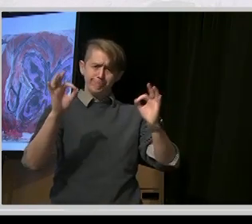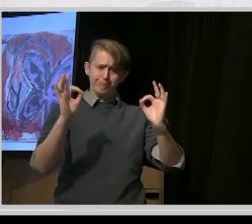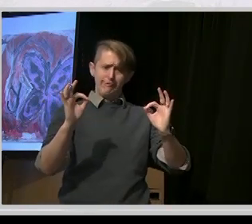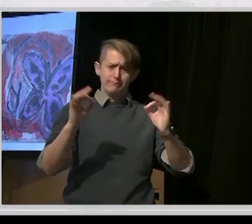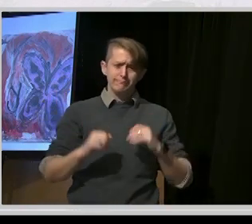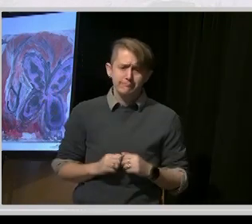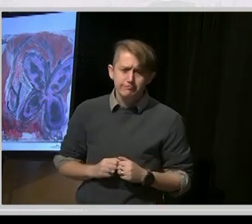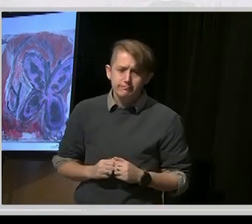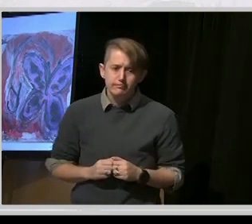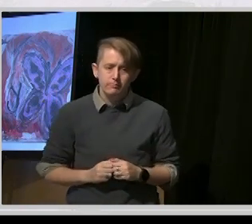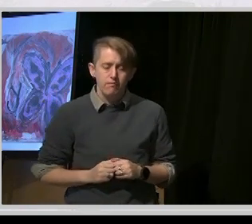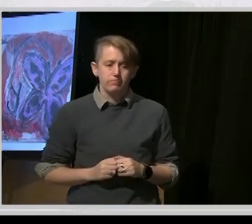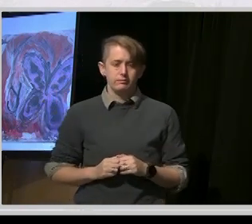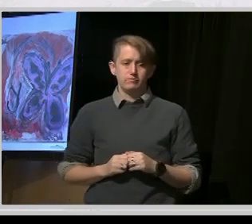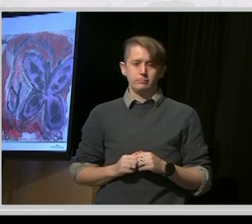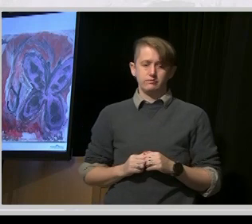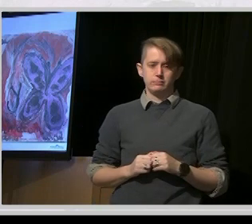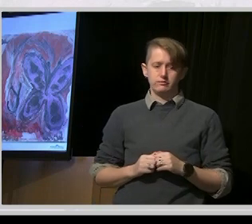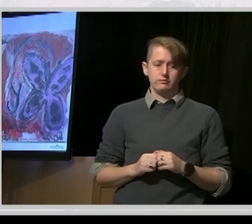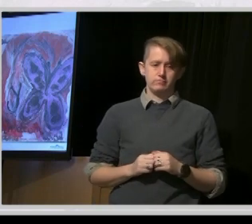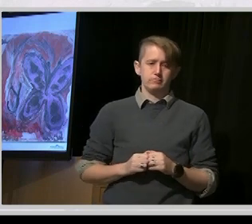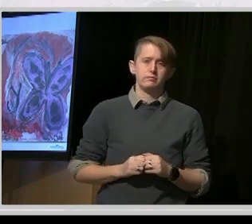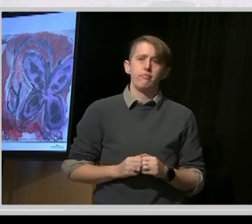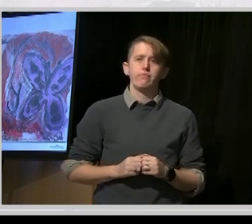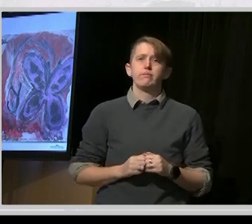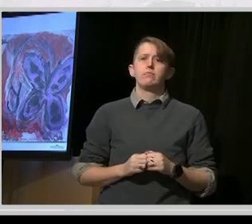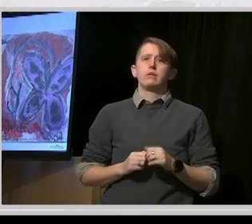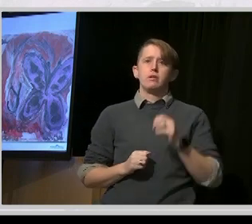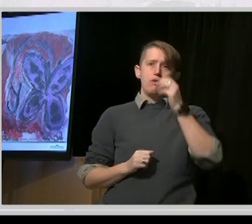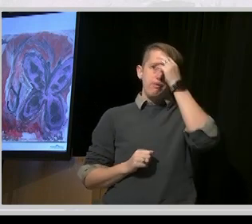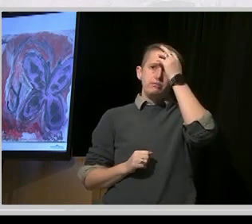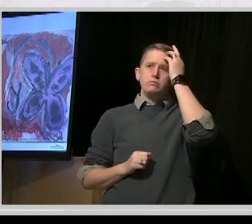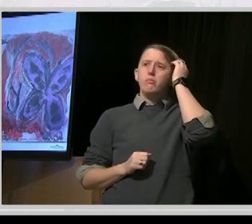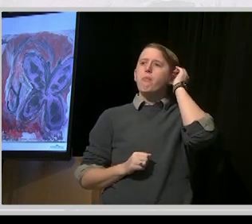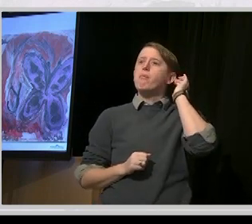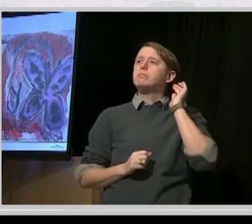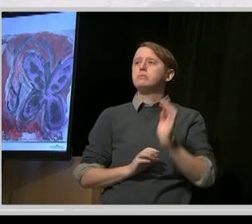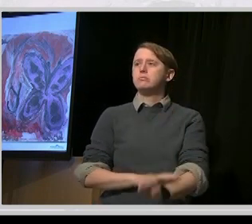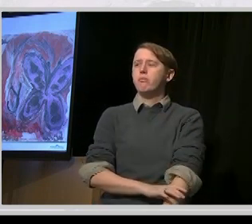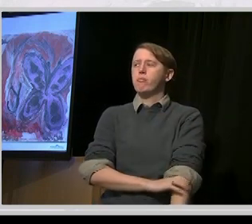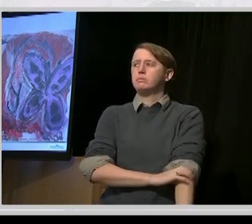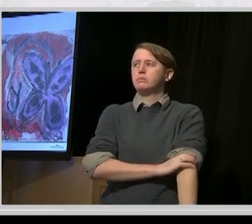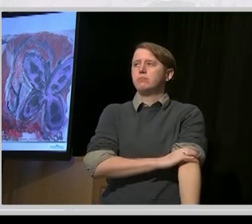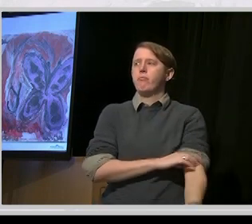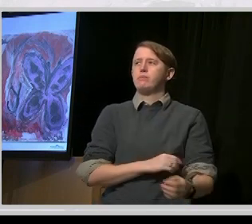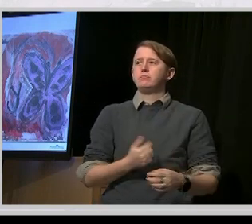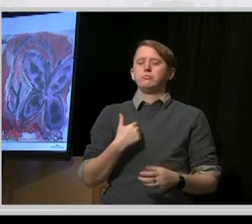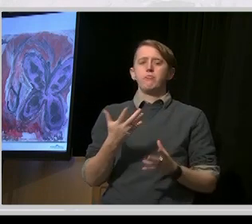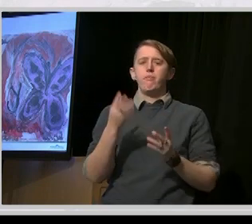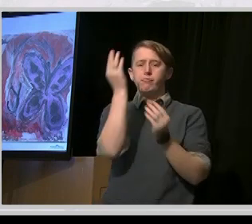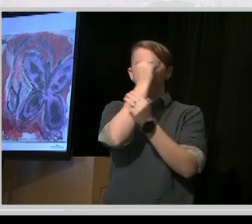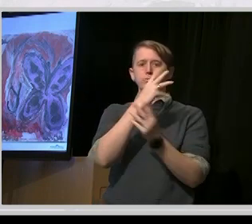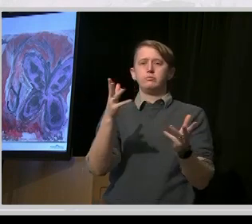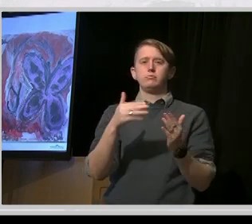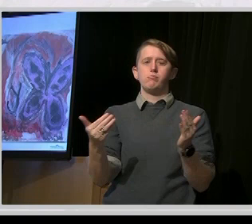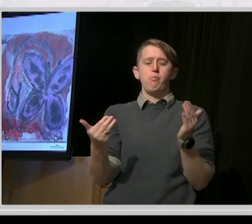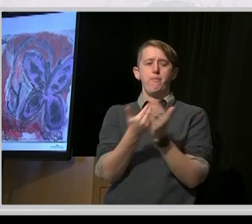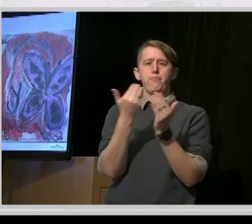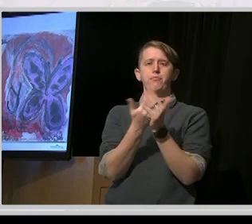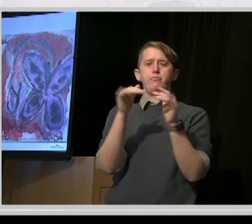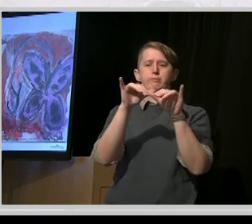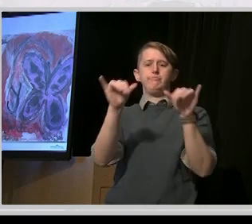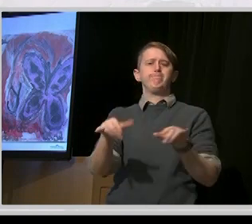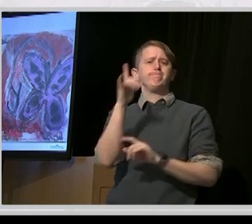So I just want to share with you a little bit about what the new architecture overall system is going to look like. So